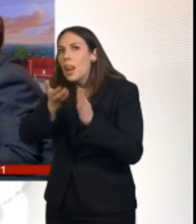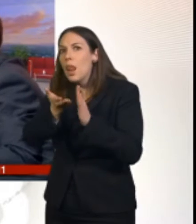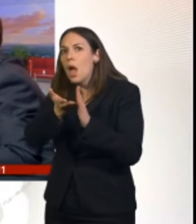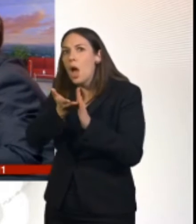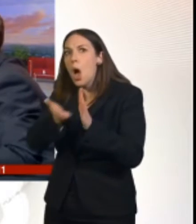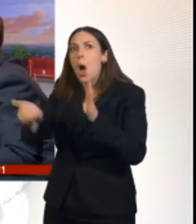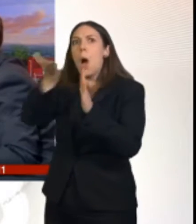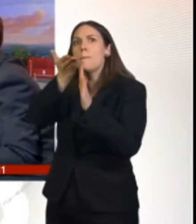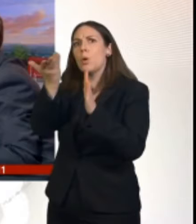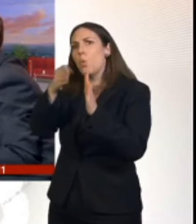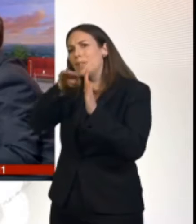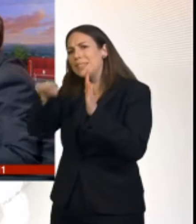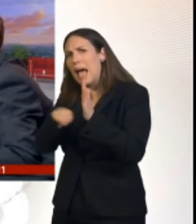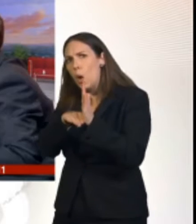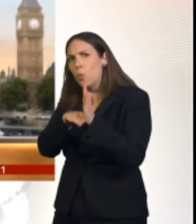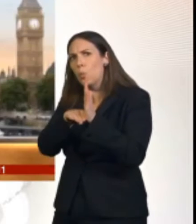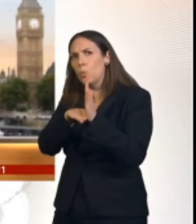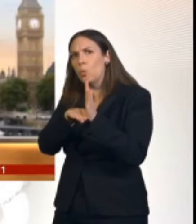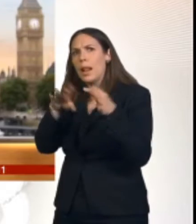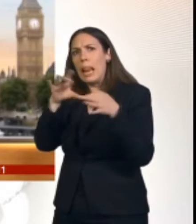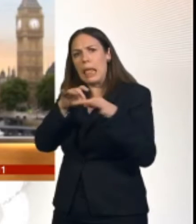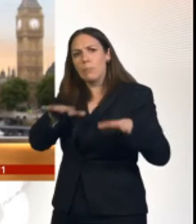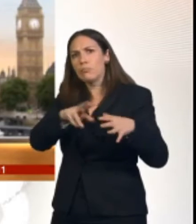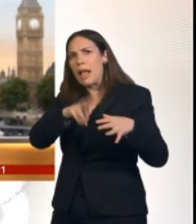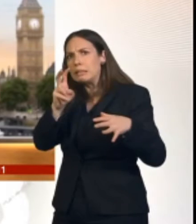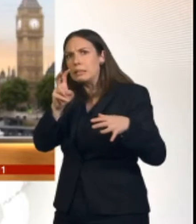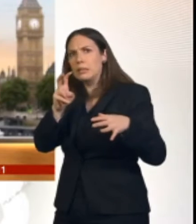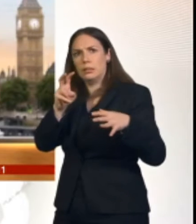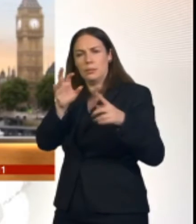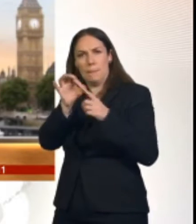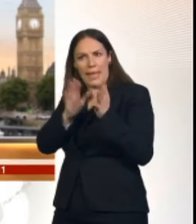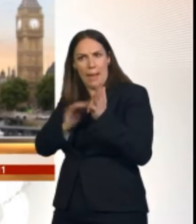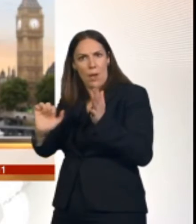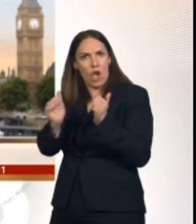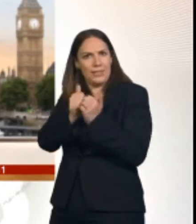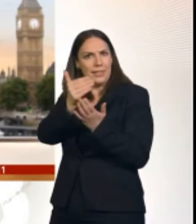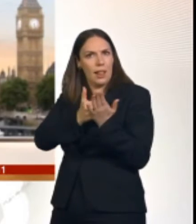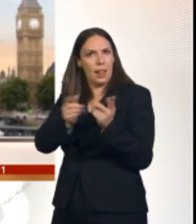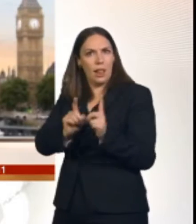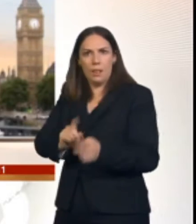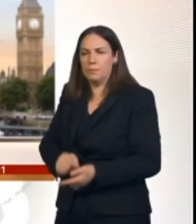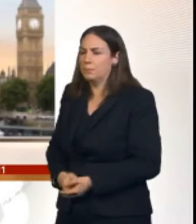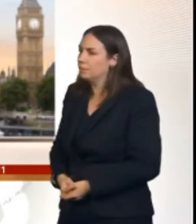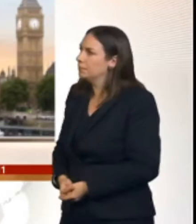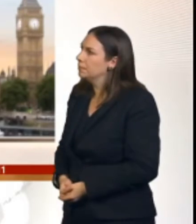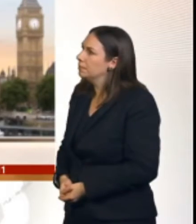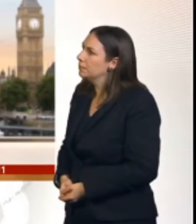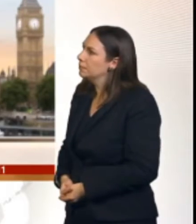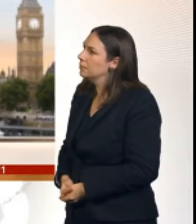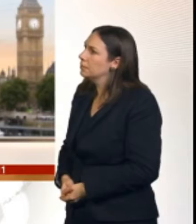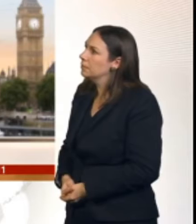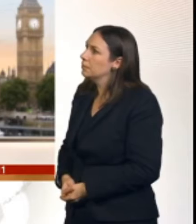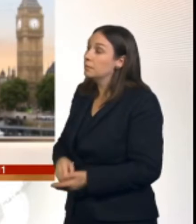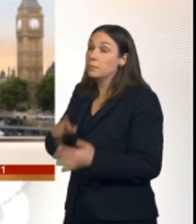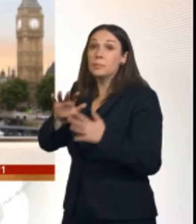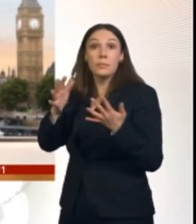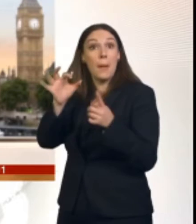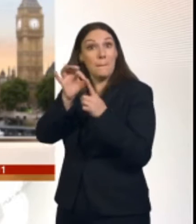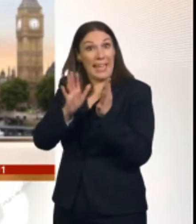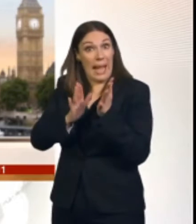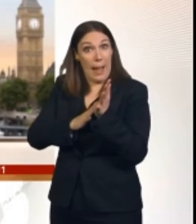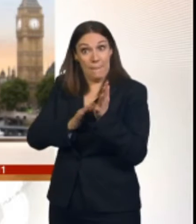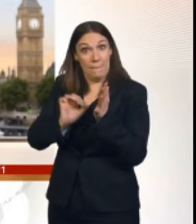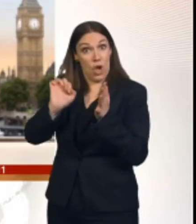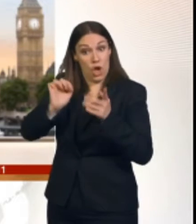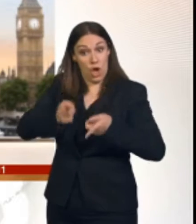result of Theresa May's deal? Well, if we're able to deliver the deal that the Prime Minister has negotiated, we shouldn't see